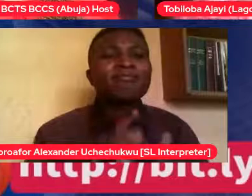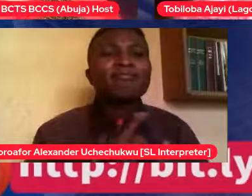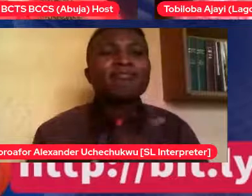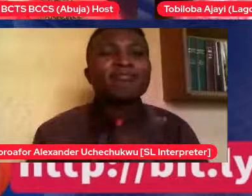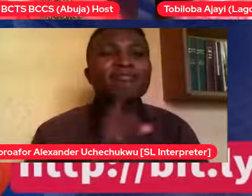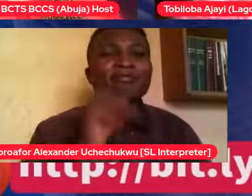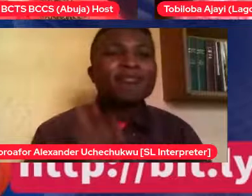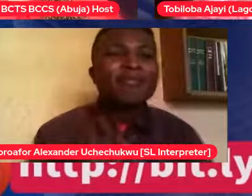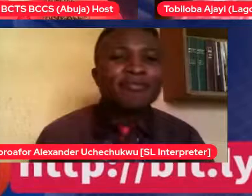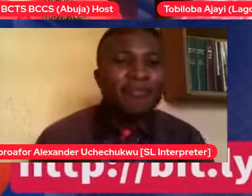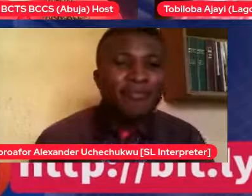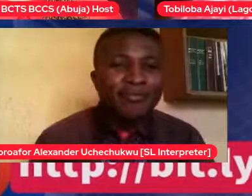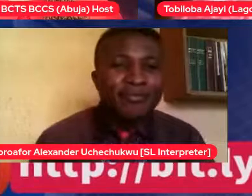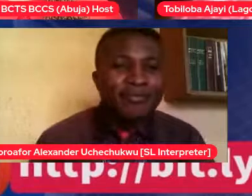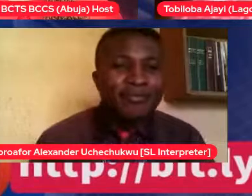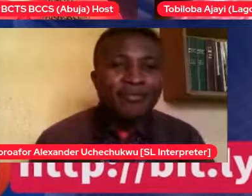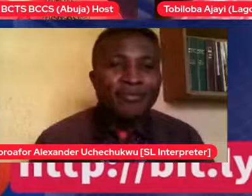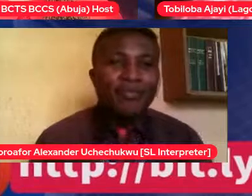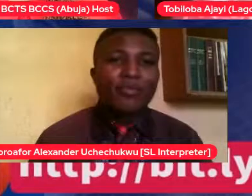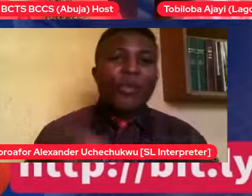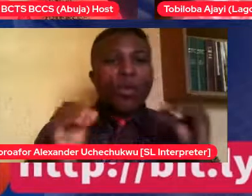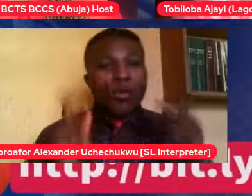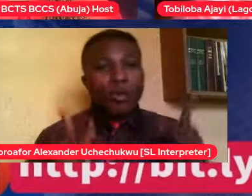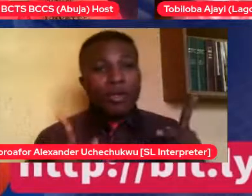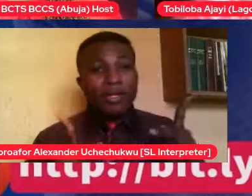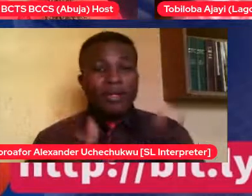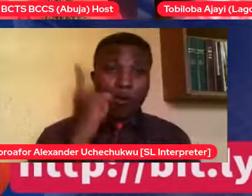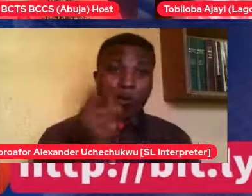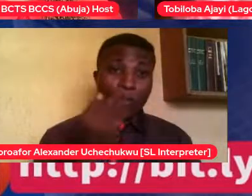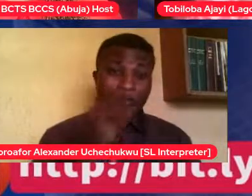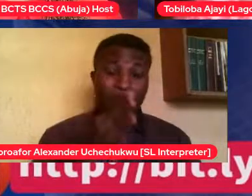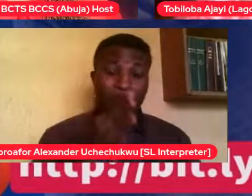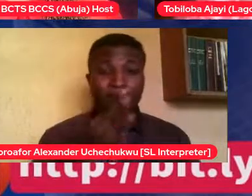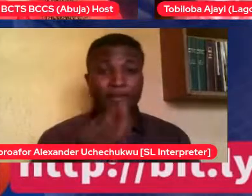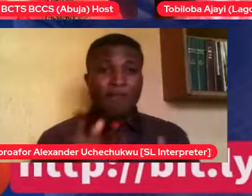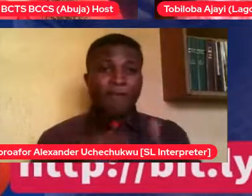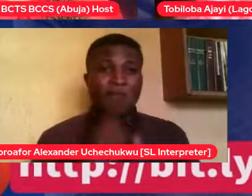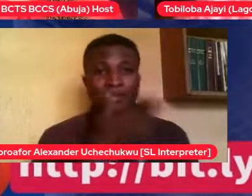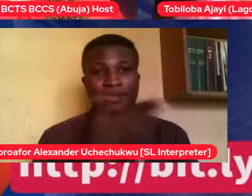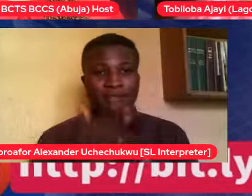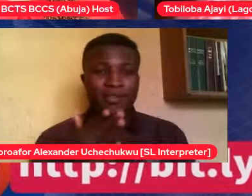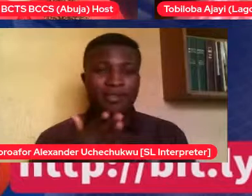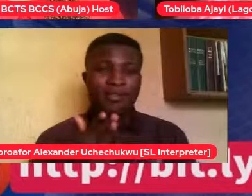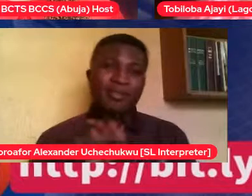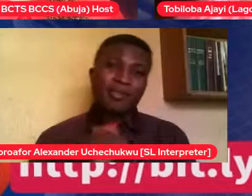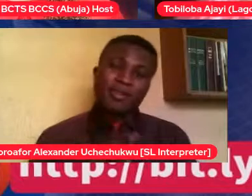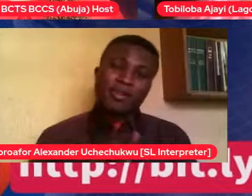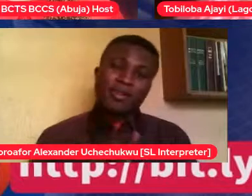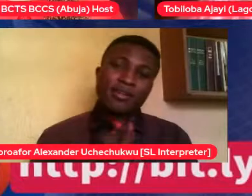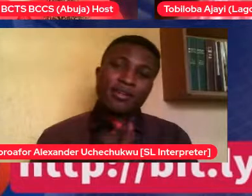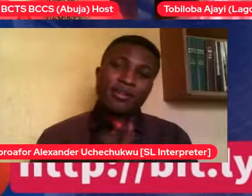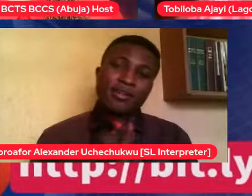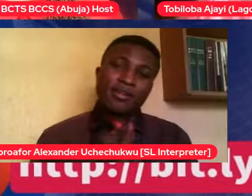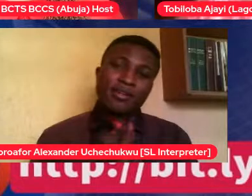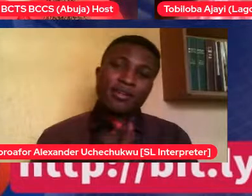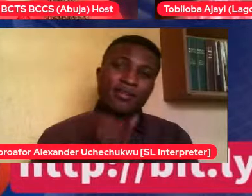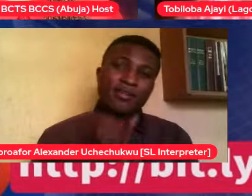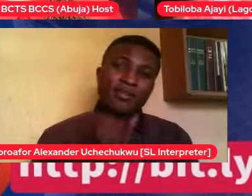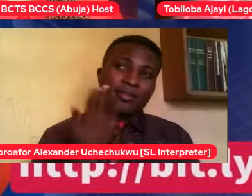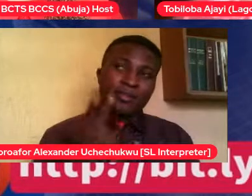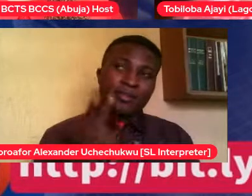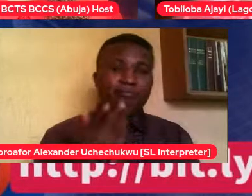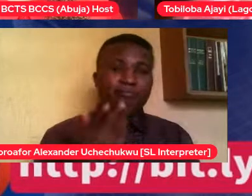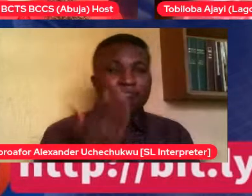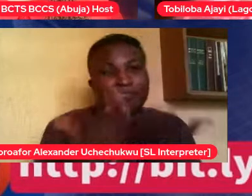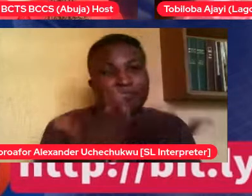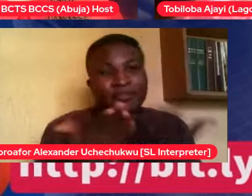one of the first things I think, and you would, you probably remember this. I think I shared this last time I was here,